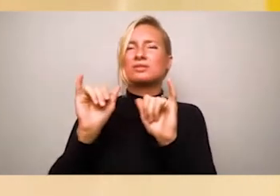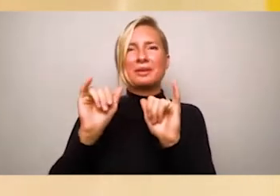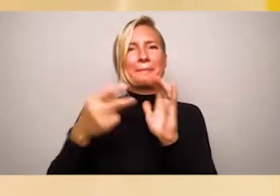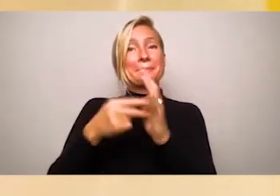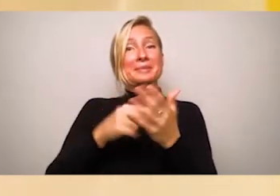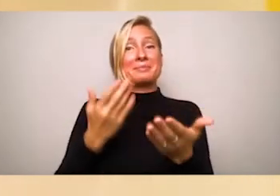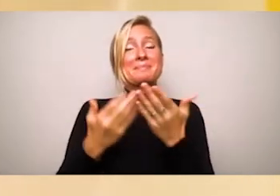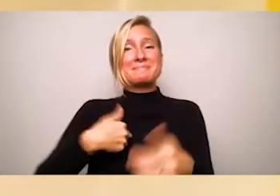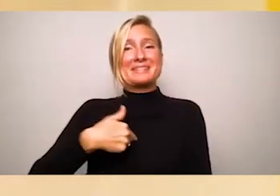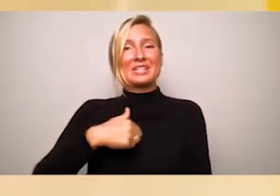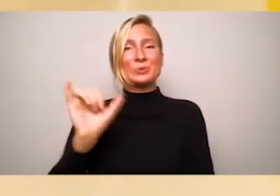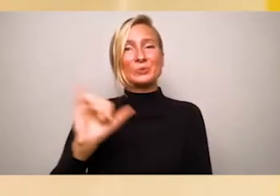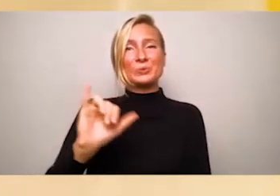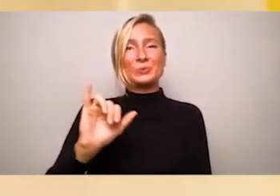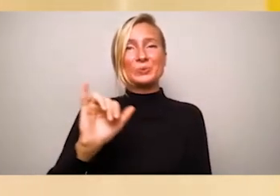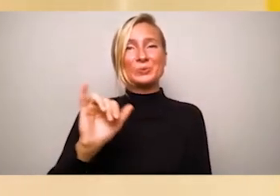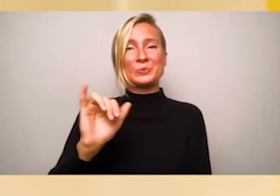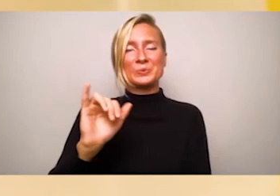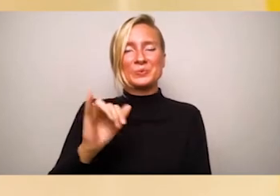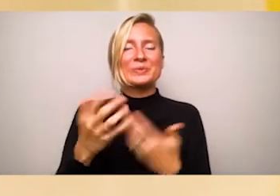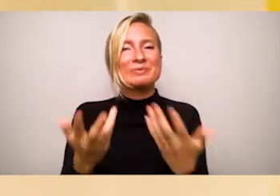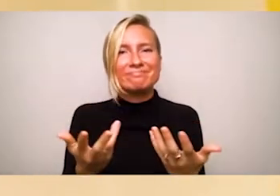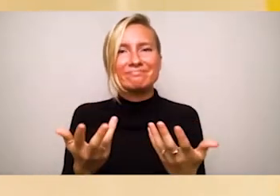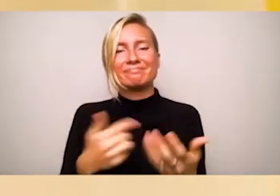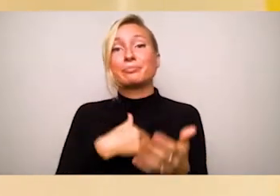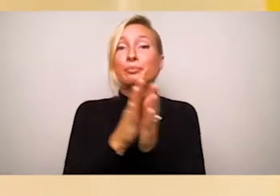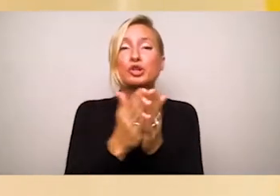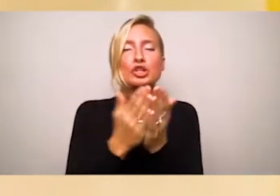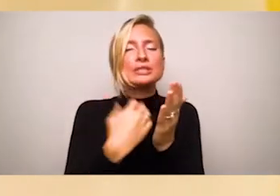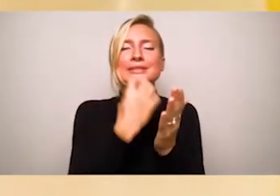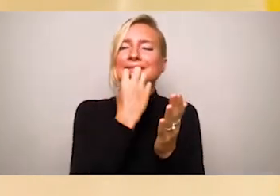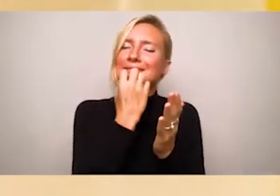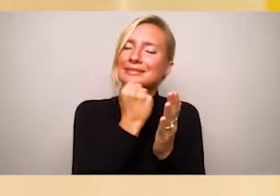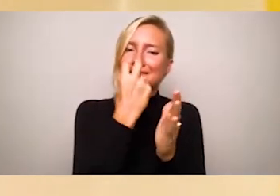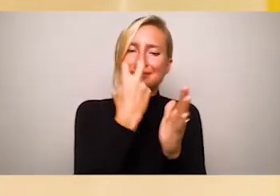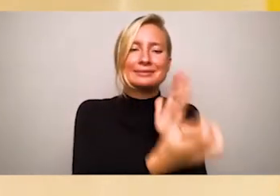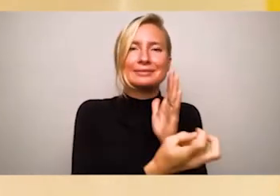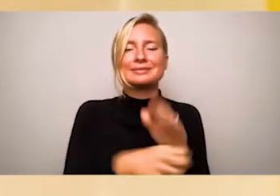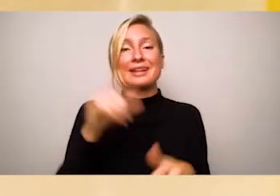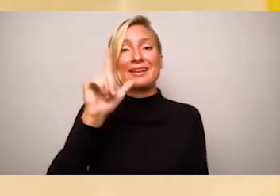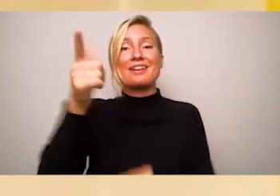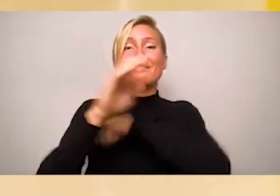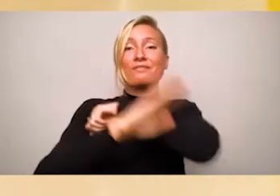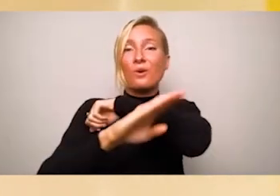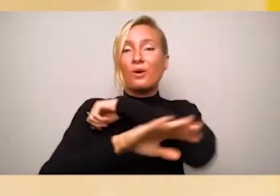That is, until fall 2005. In that prehistoric time before TikTok and iPhones,